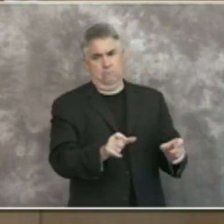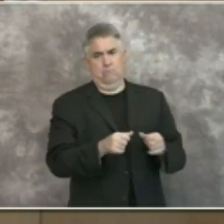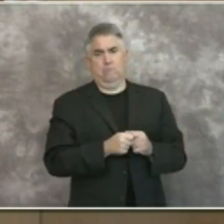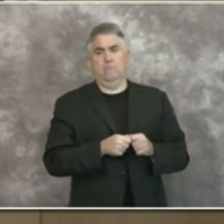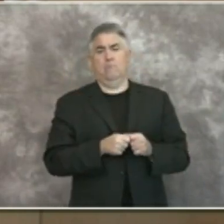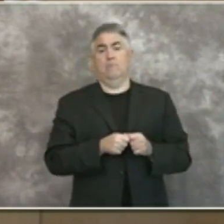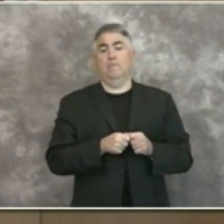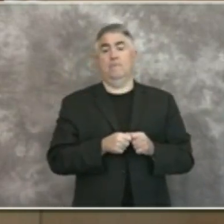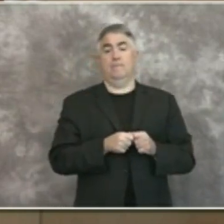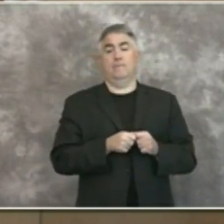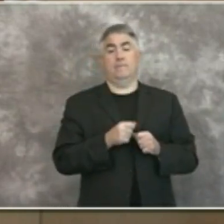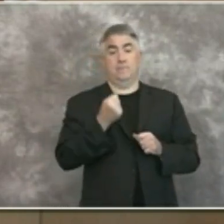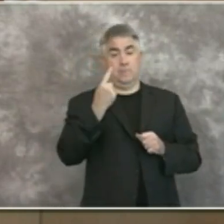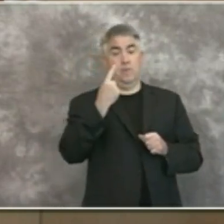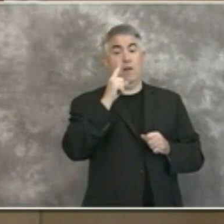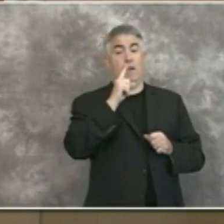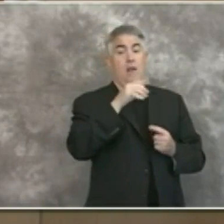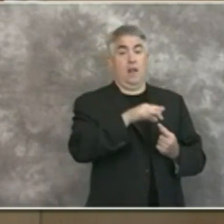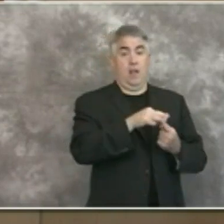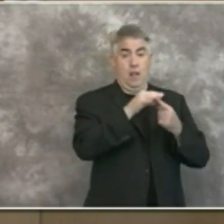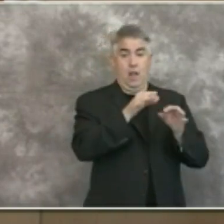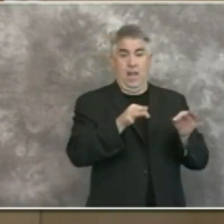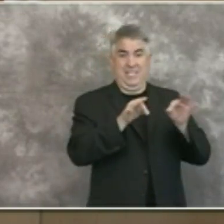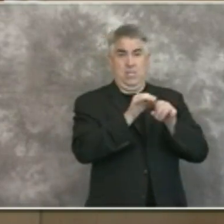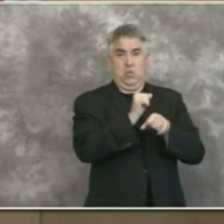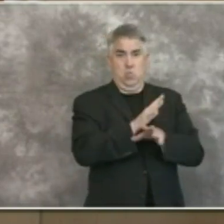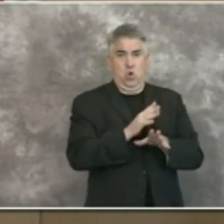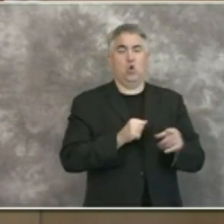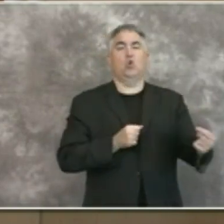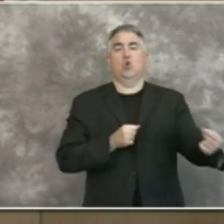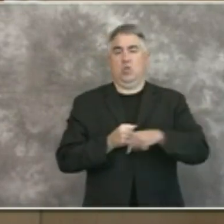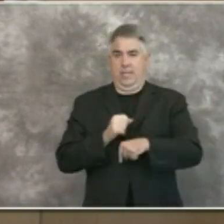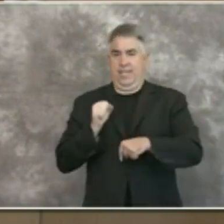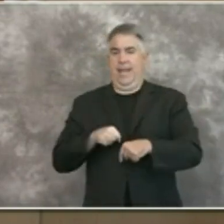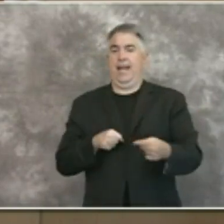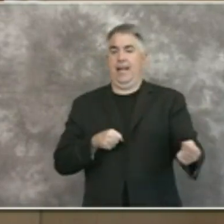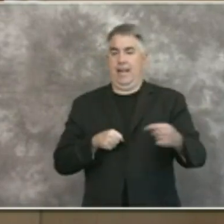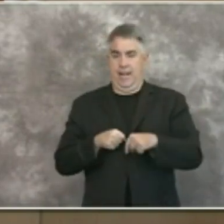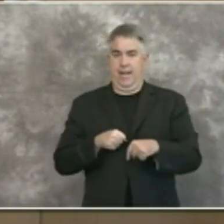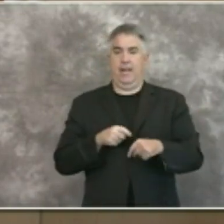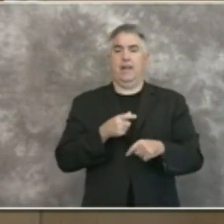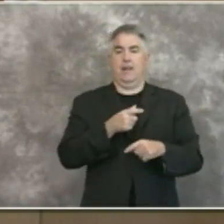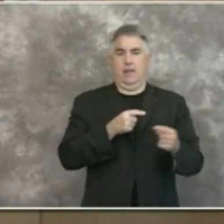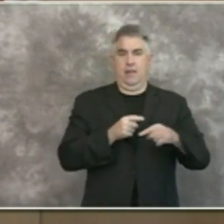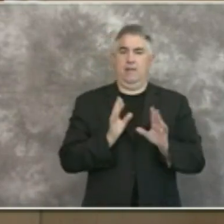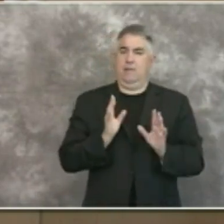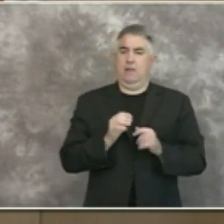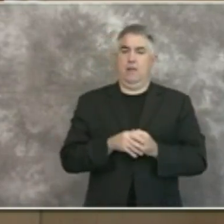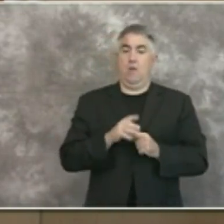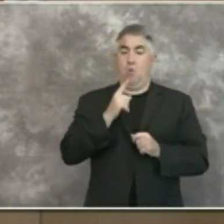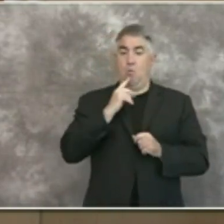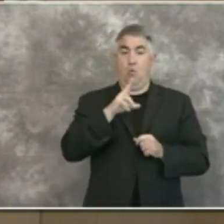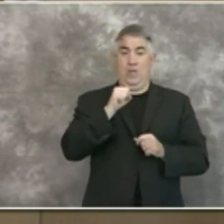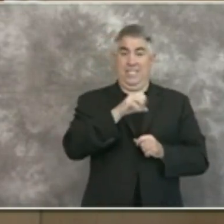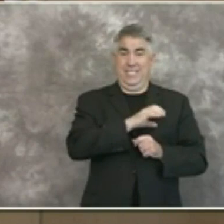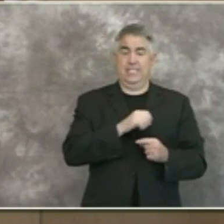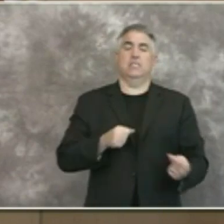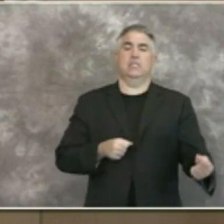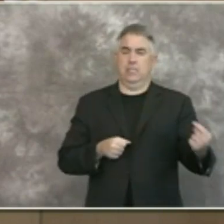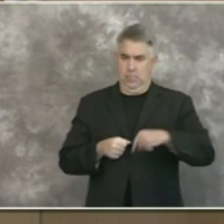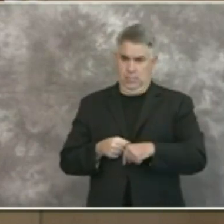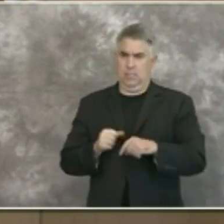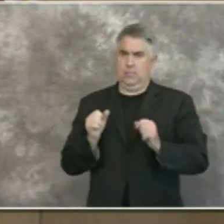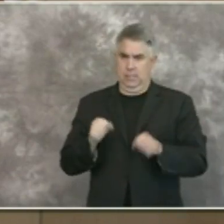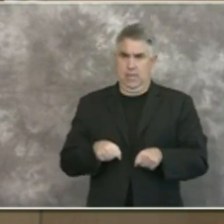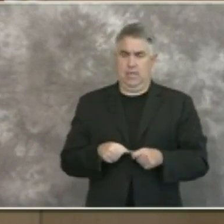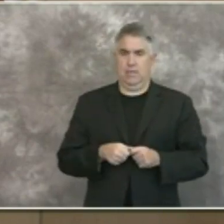except for those essential workers and uh american citizens or legal residents and those are the individuals that